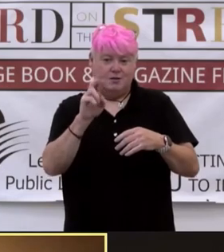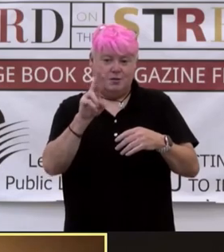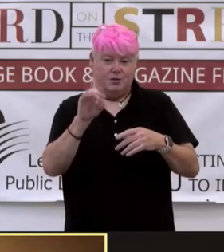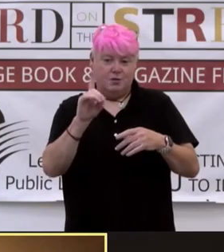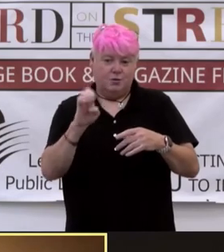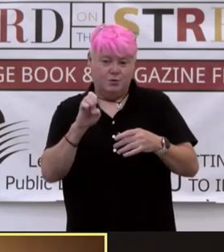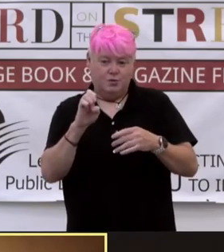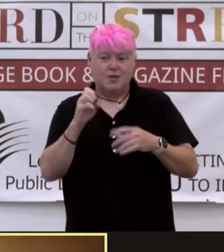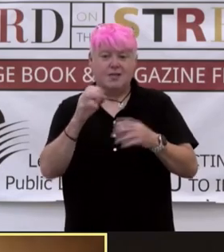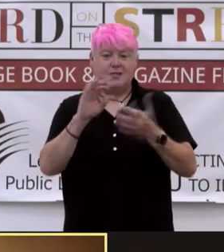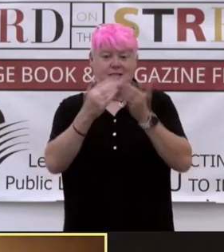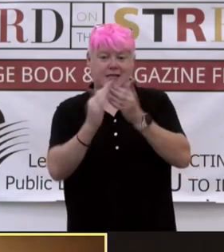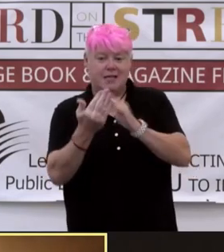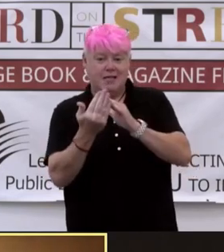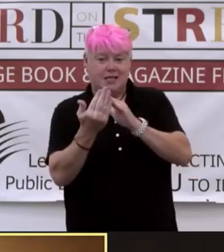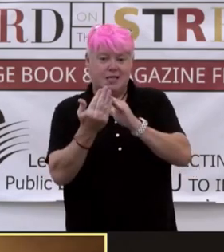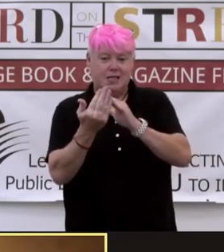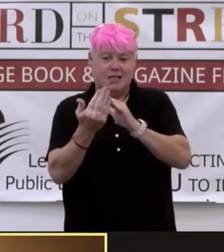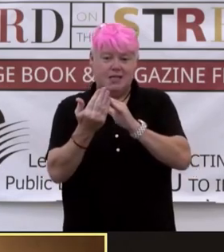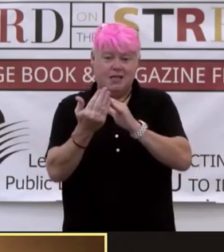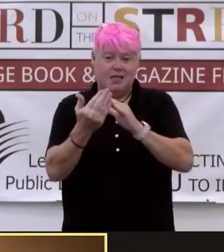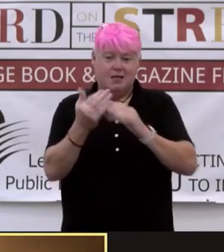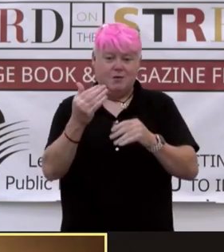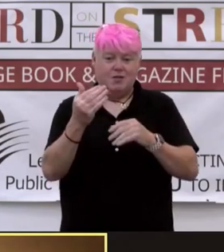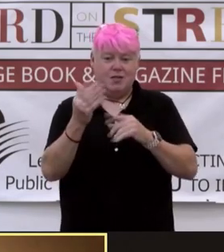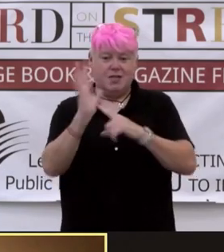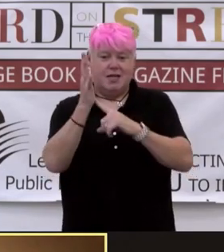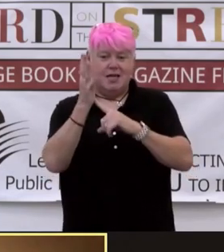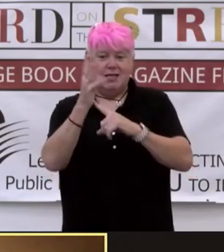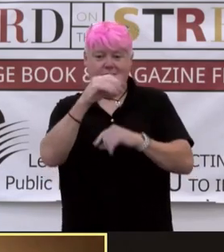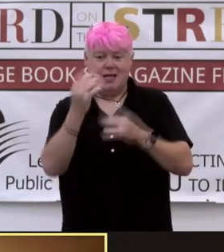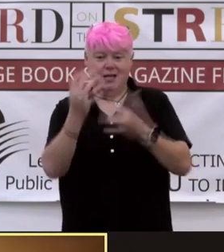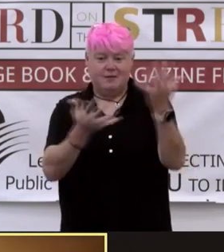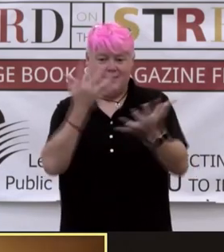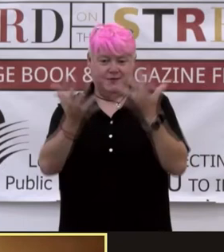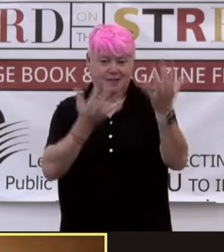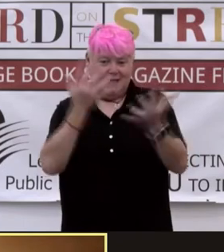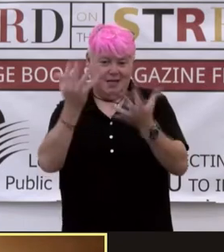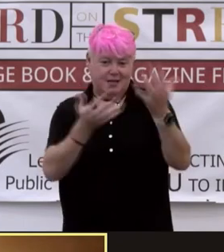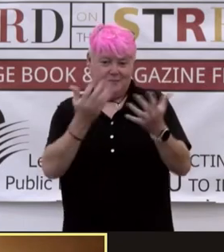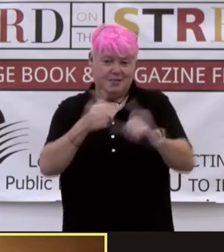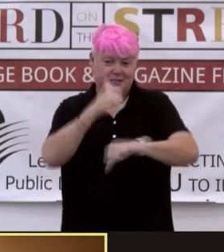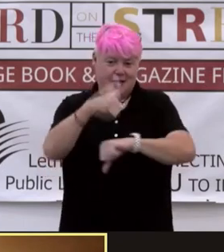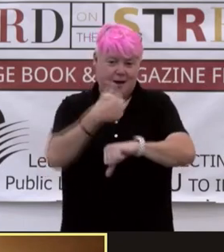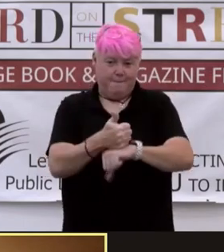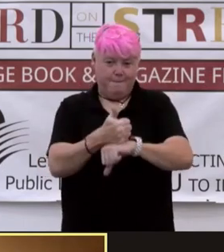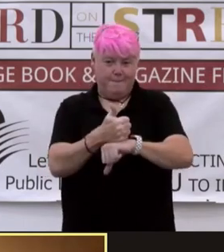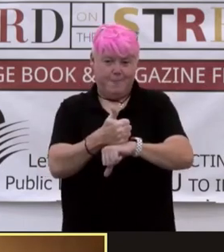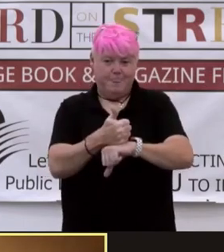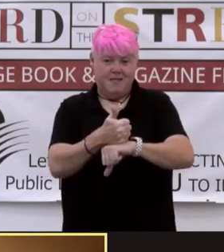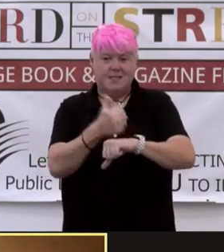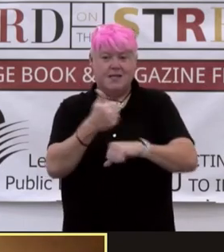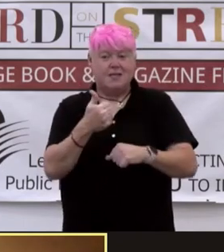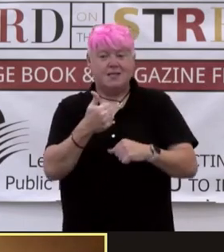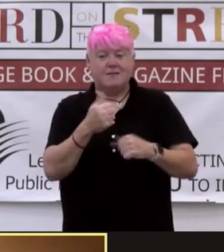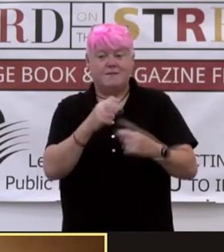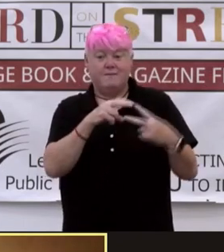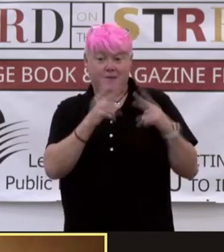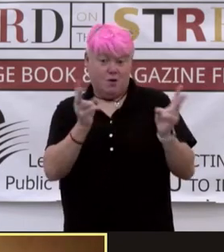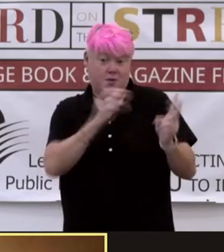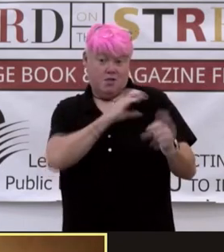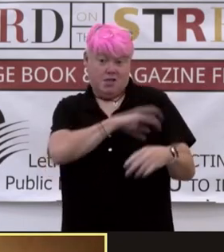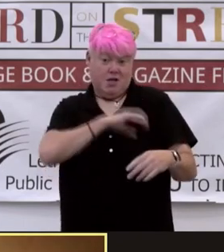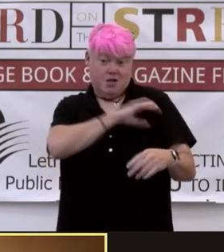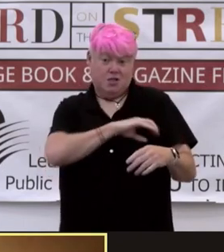is set. If you have read the book, you will realize that the setting is very much a character and